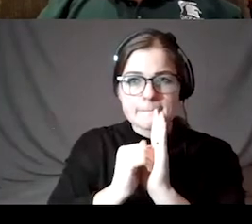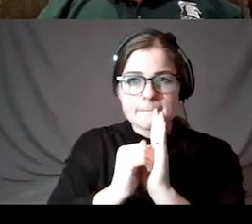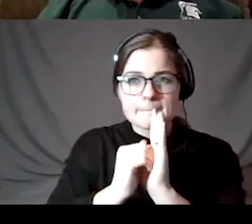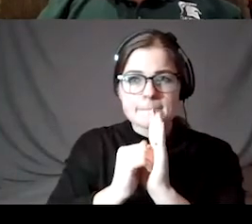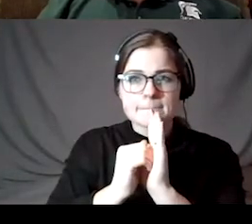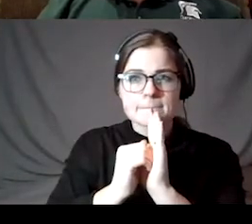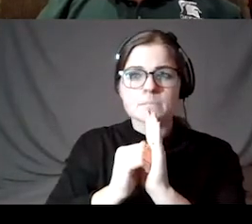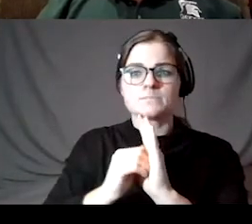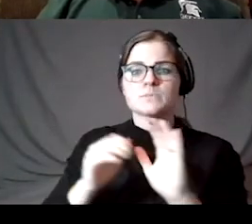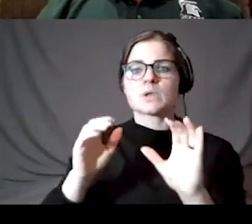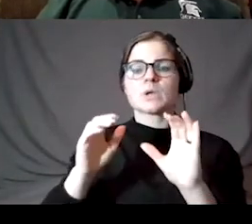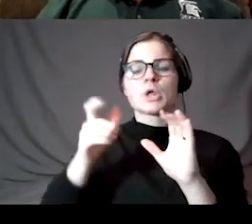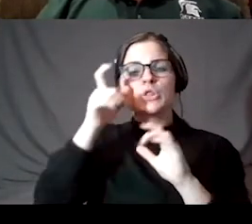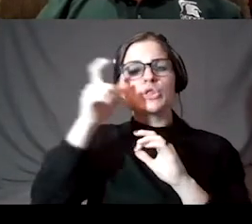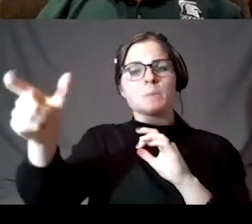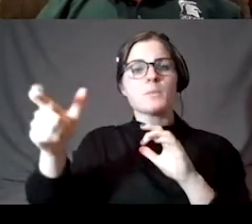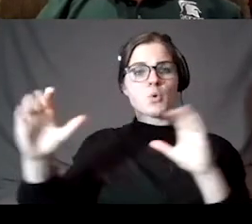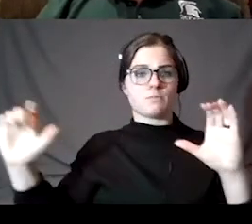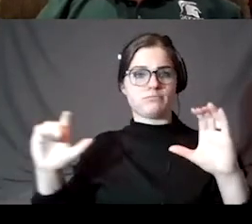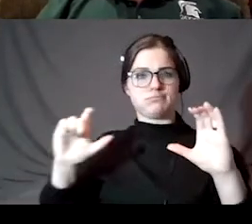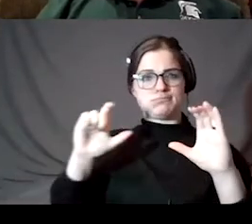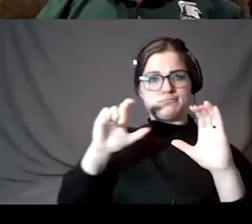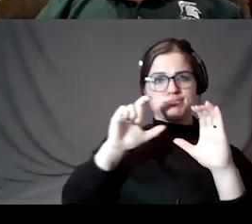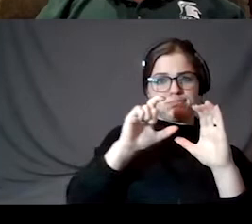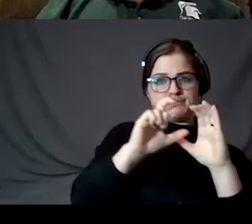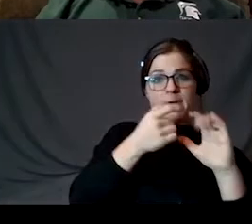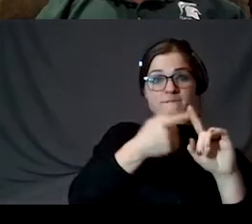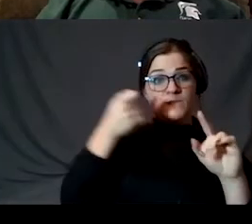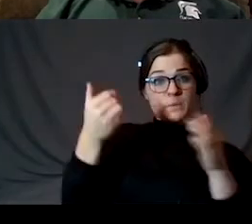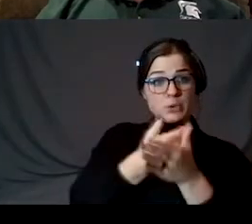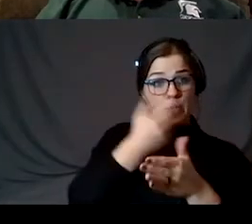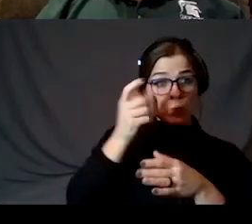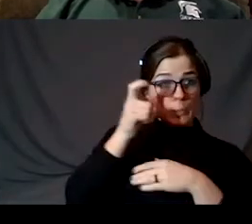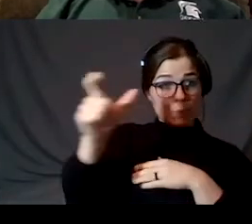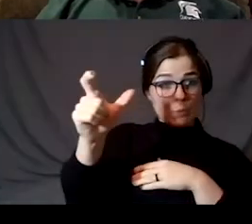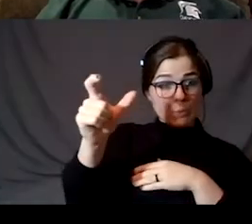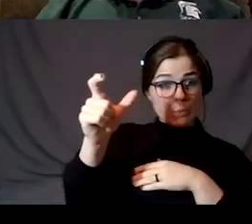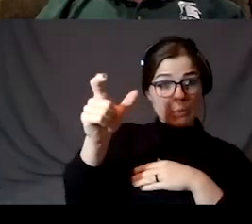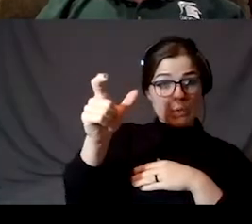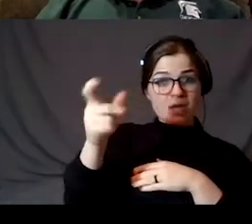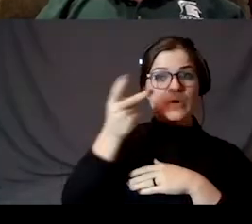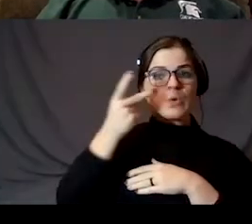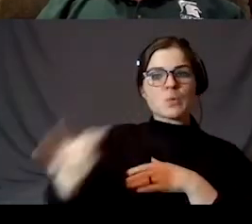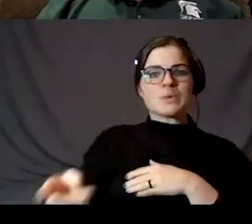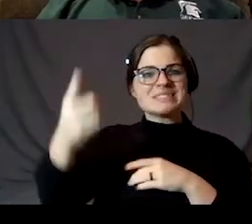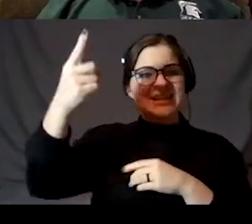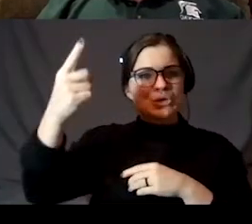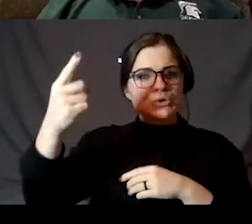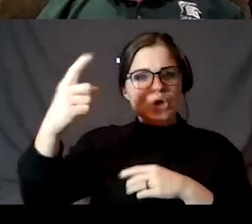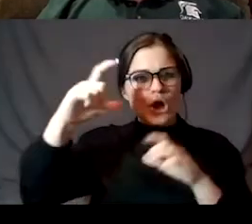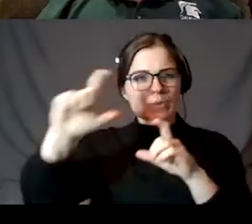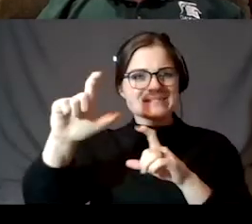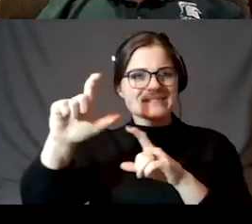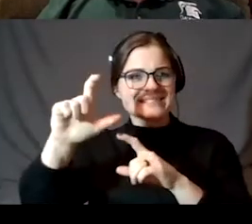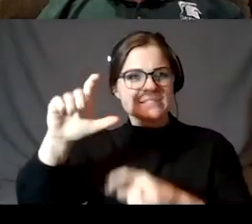is orbiting this way. So when it comes out of new moon phase here, we see a crescent and the next day the